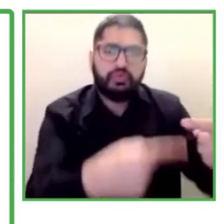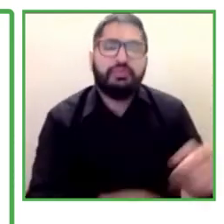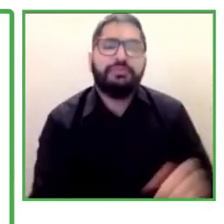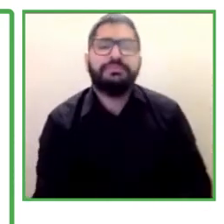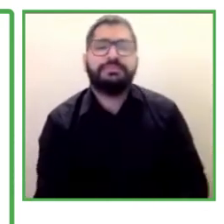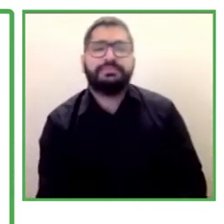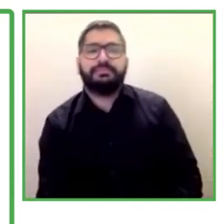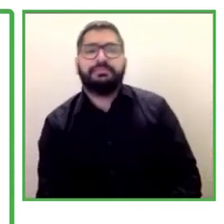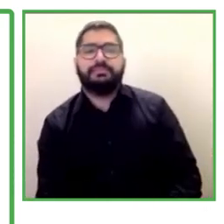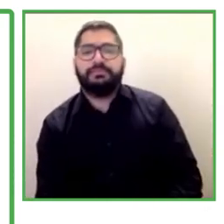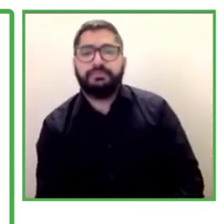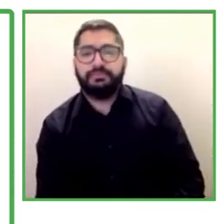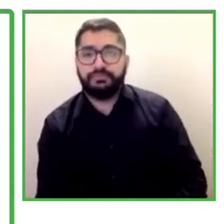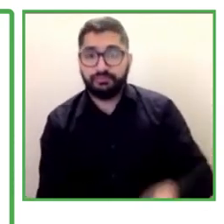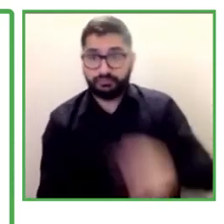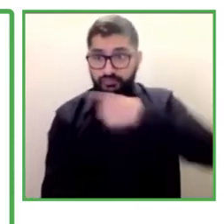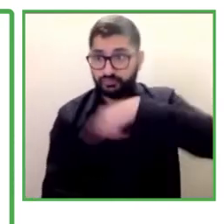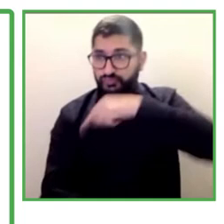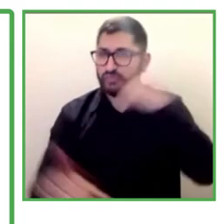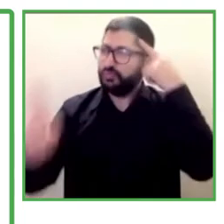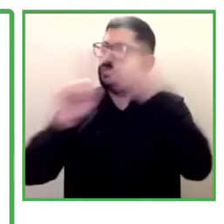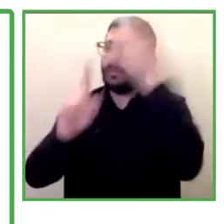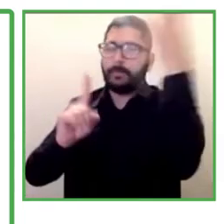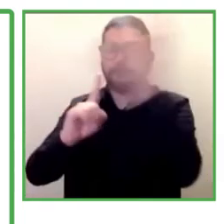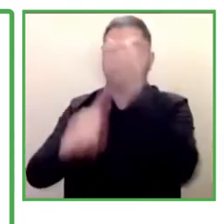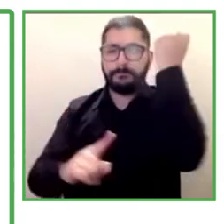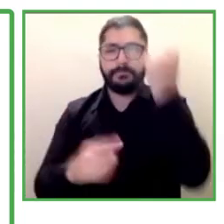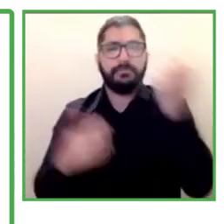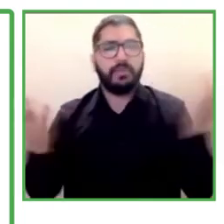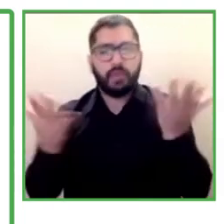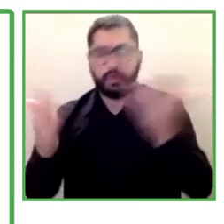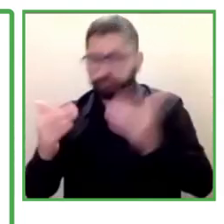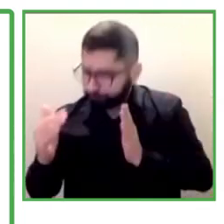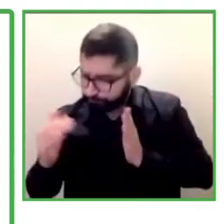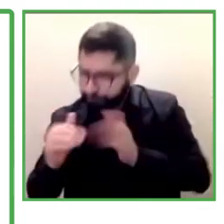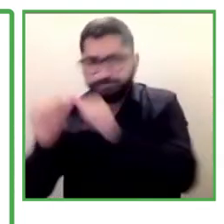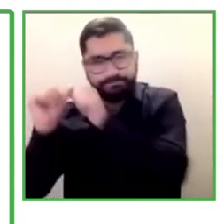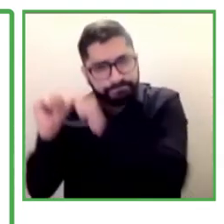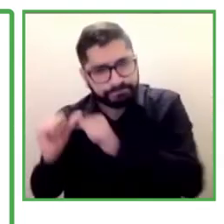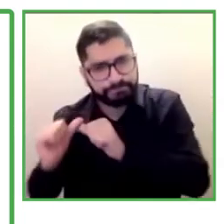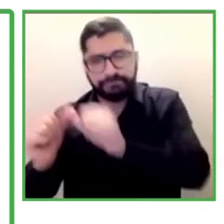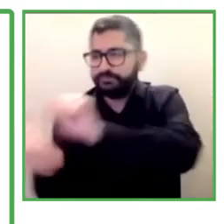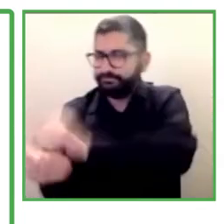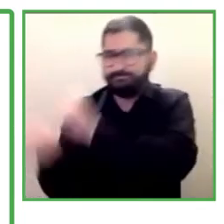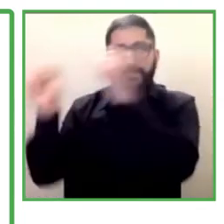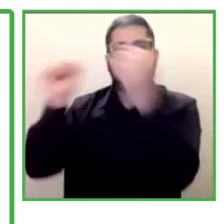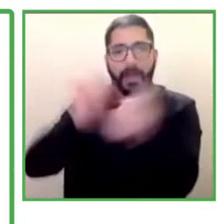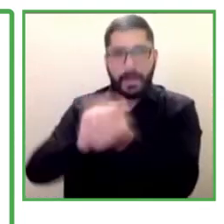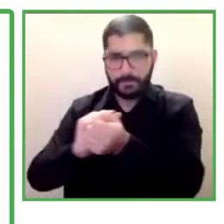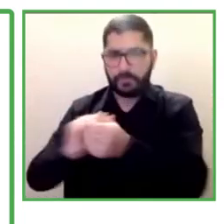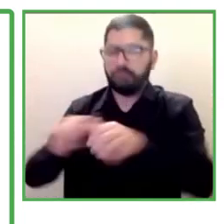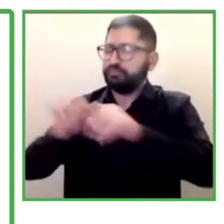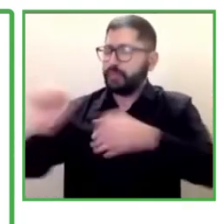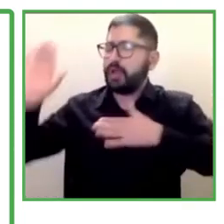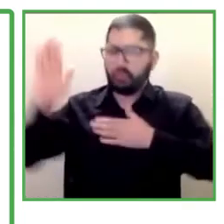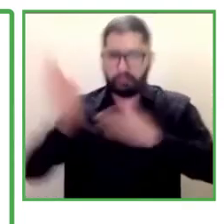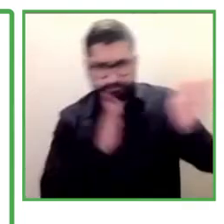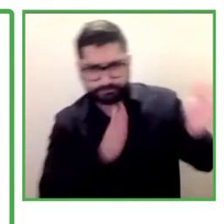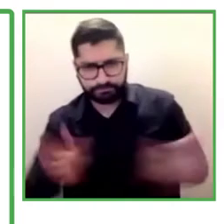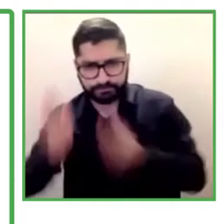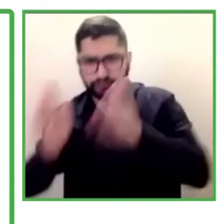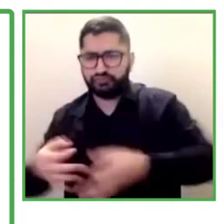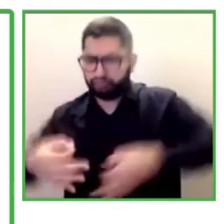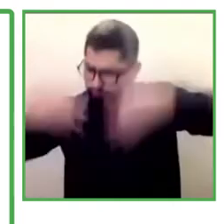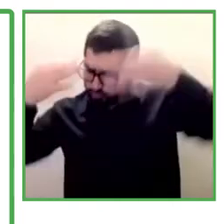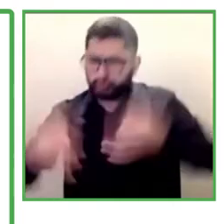Our challenges, our challenge is to keep on adapting the model to the